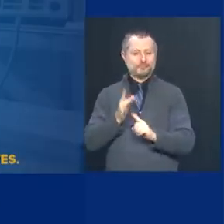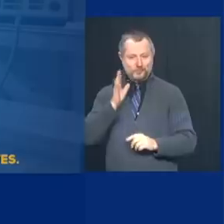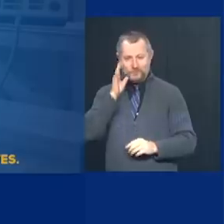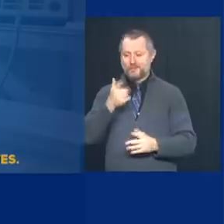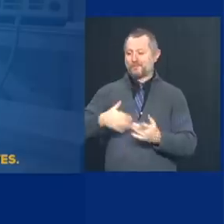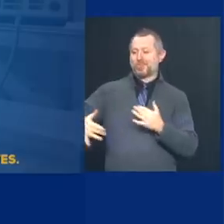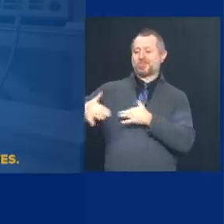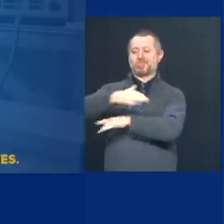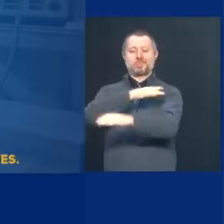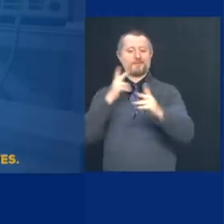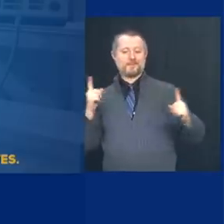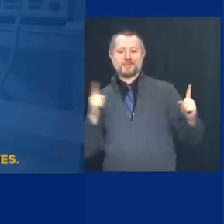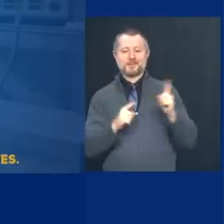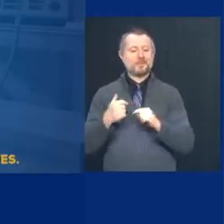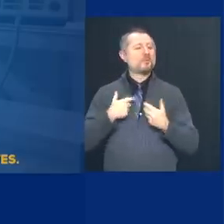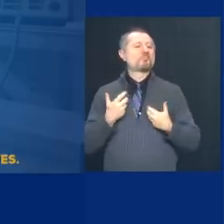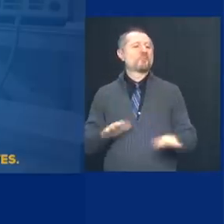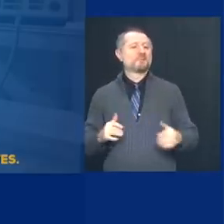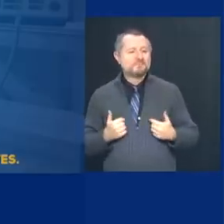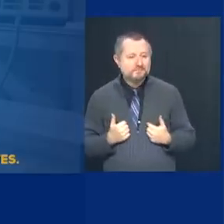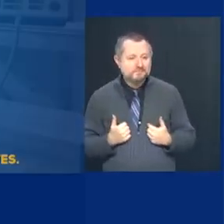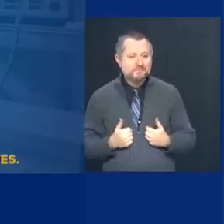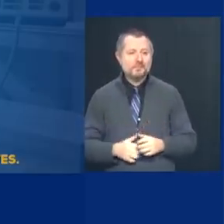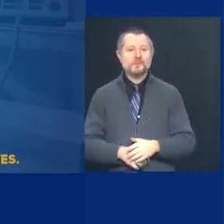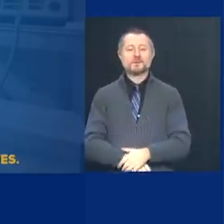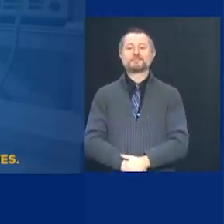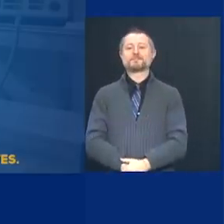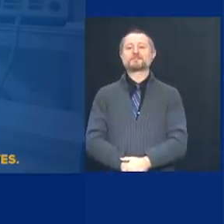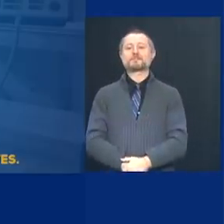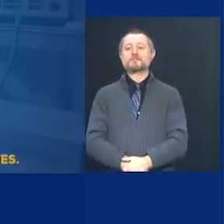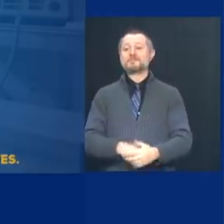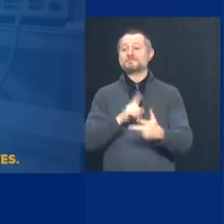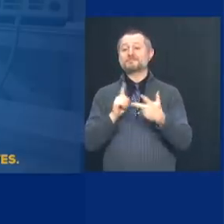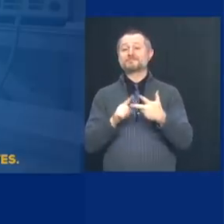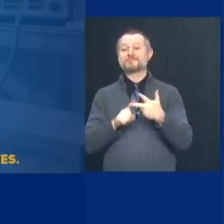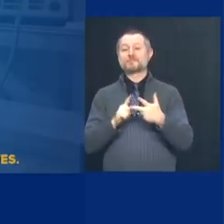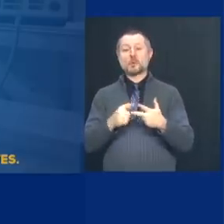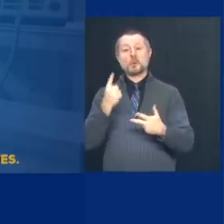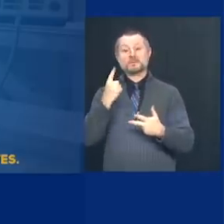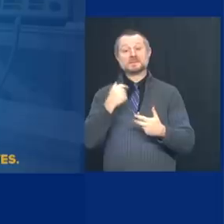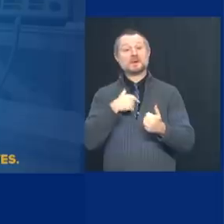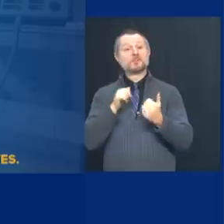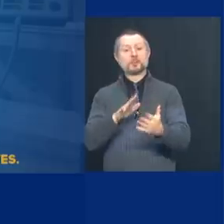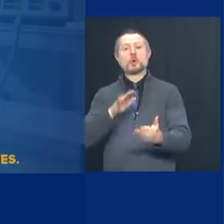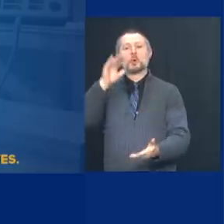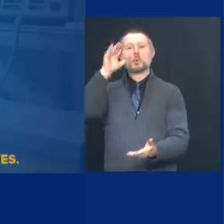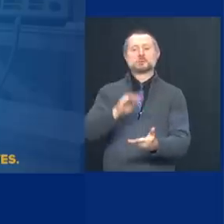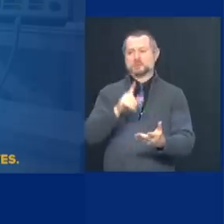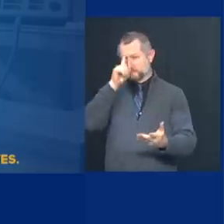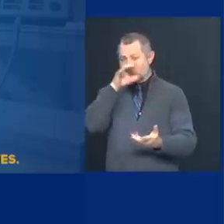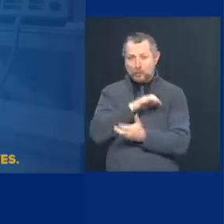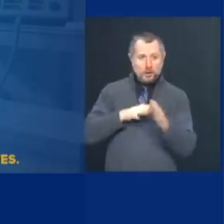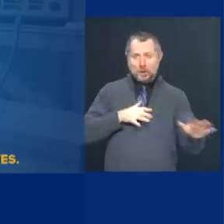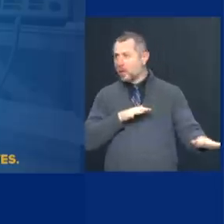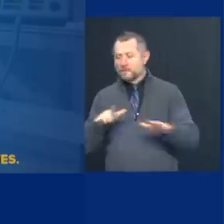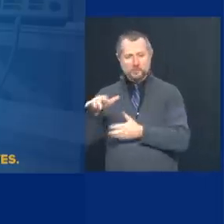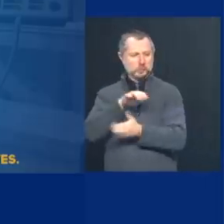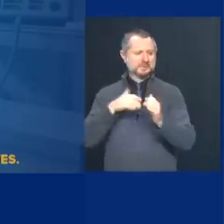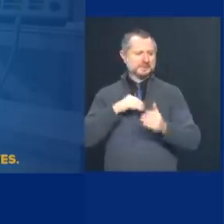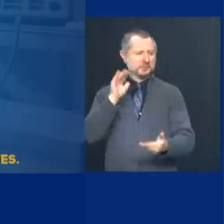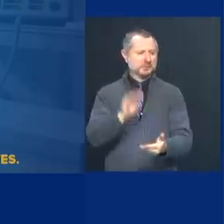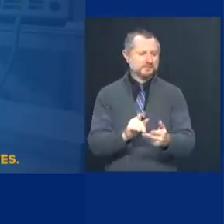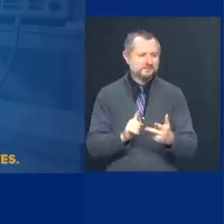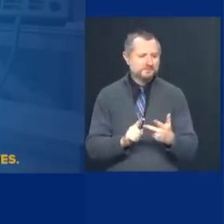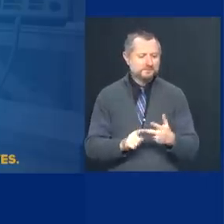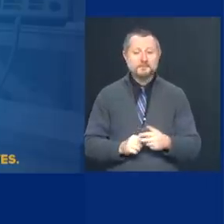which is exactly what you don't want to do. And it reduces the confusion. We're also then taking it to the